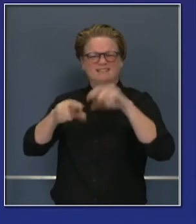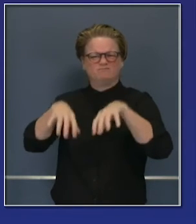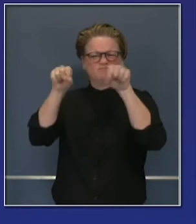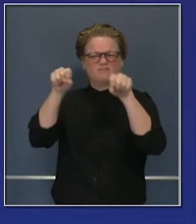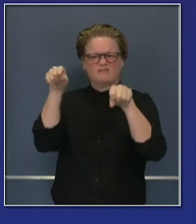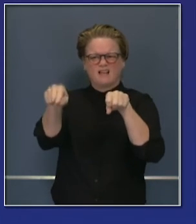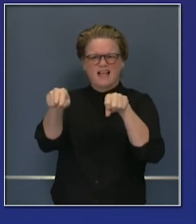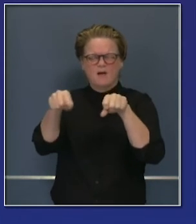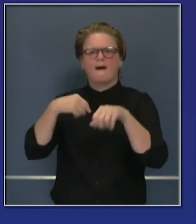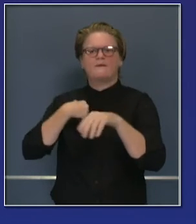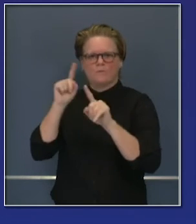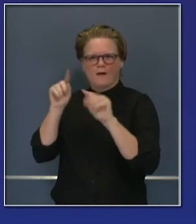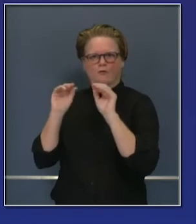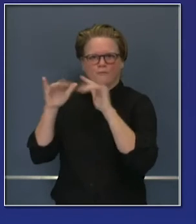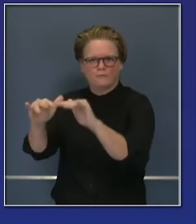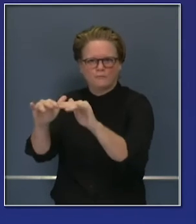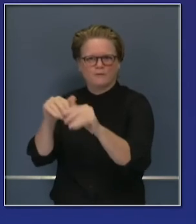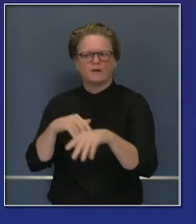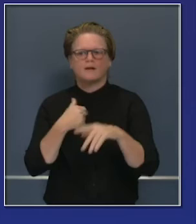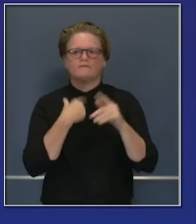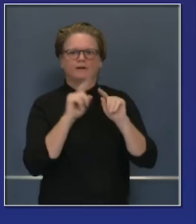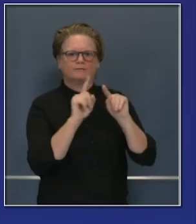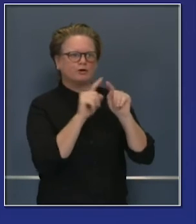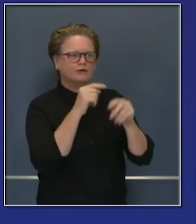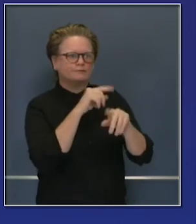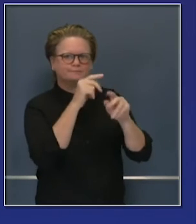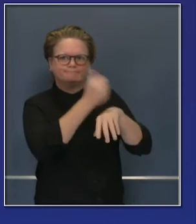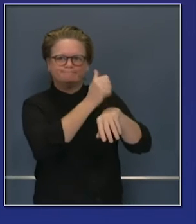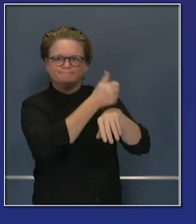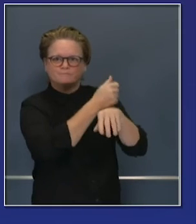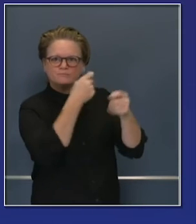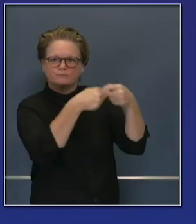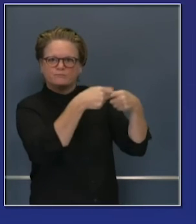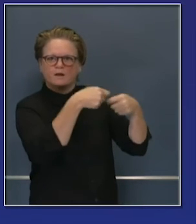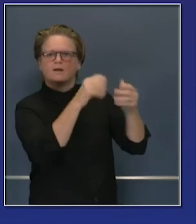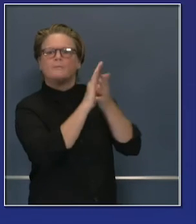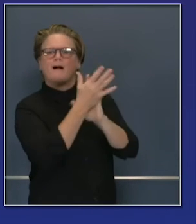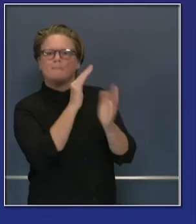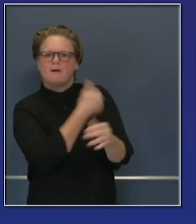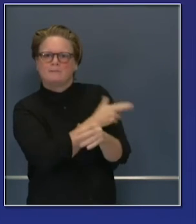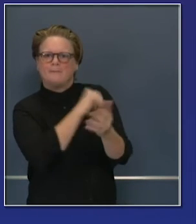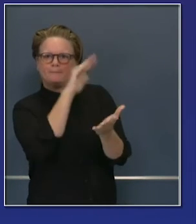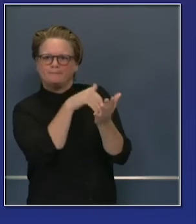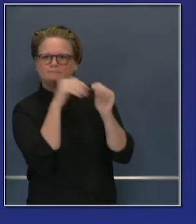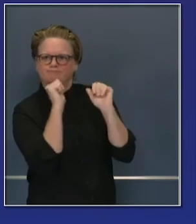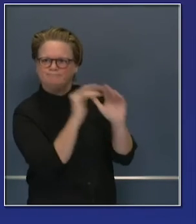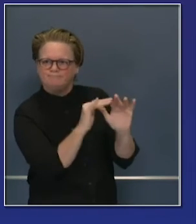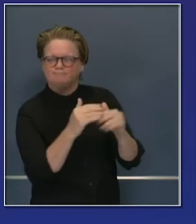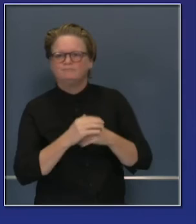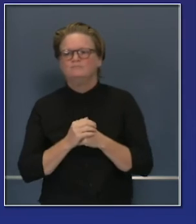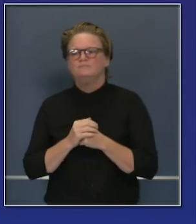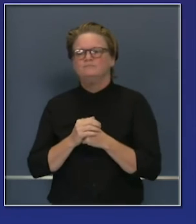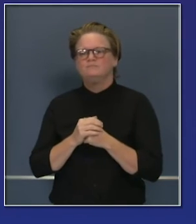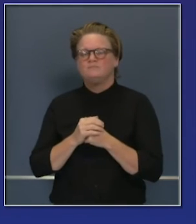Service lingo, in warm status. We are now dusting off that status, and we have the ability, with 11 surge